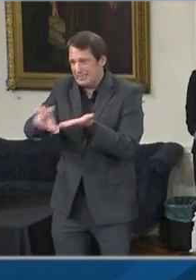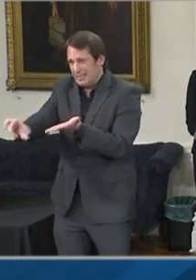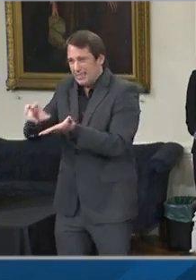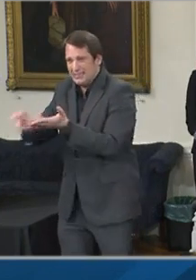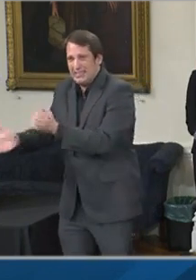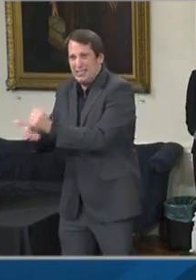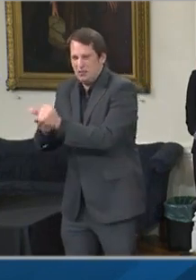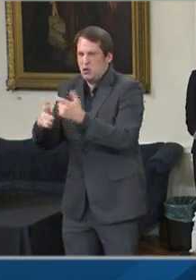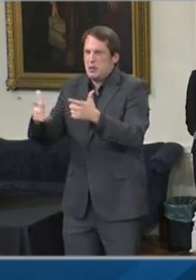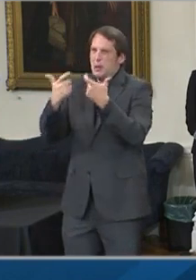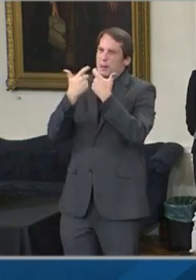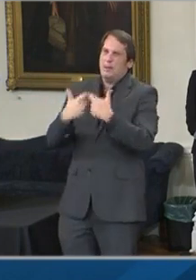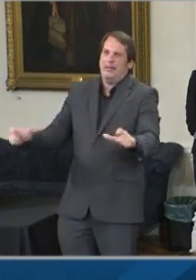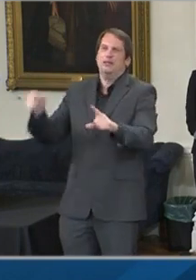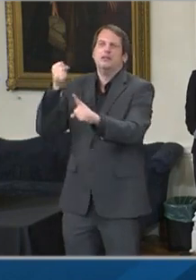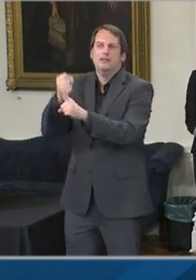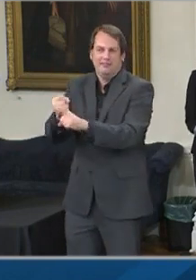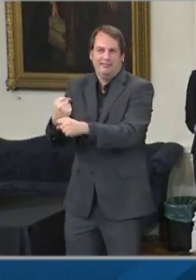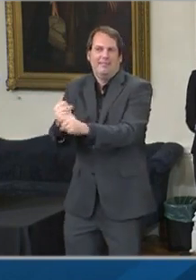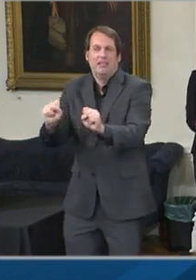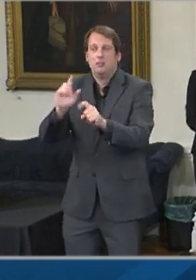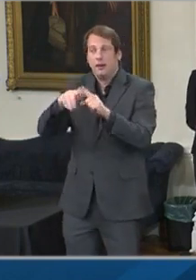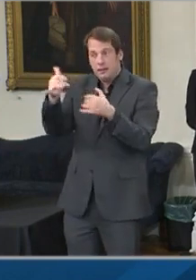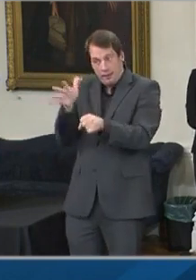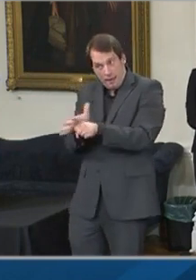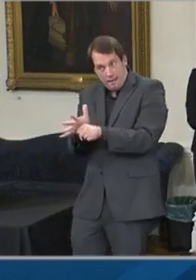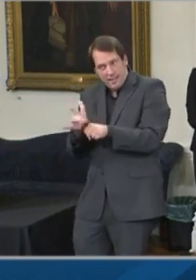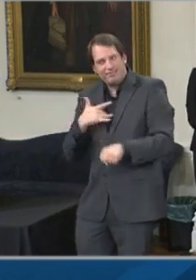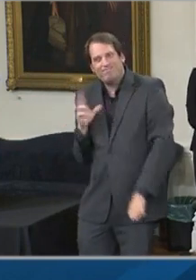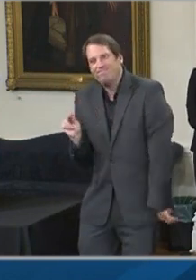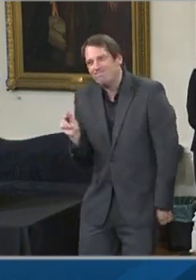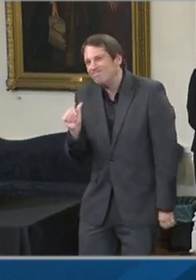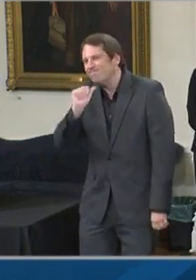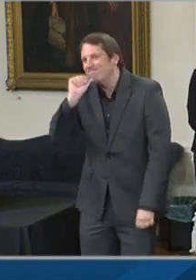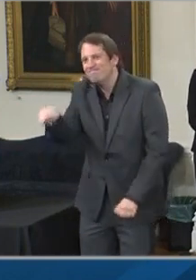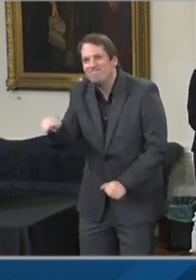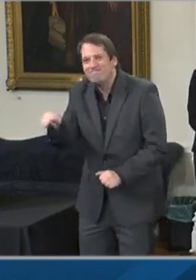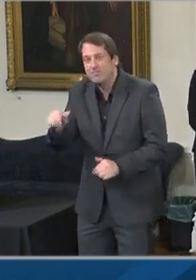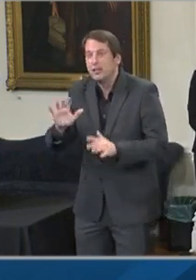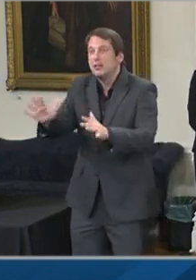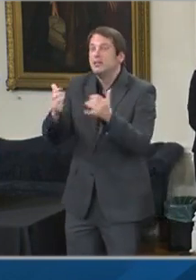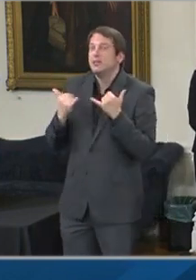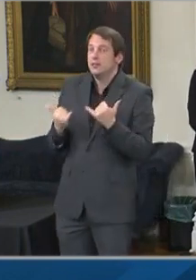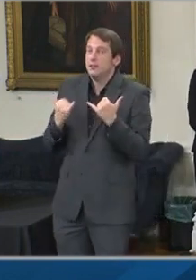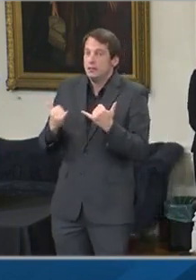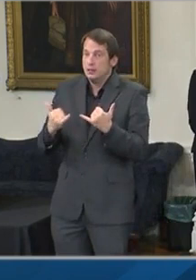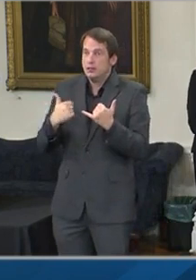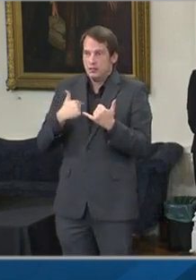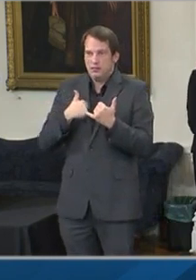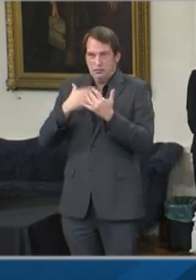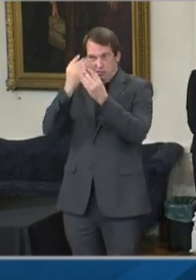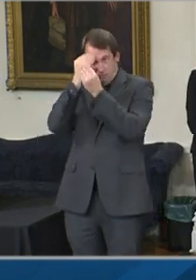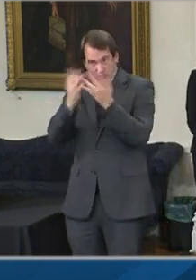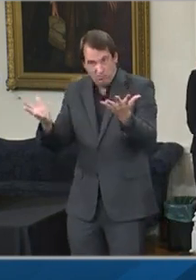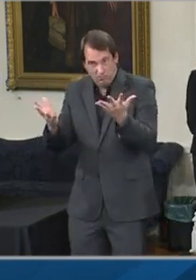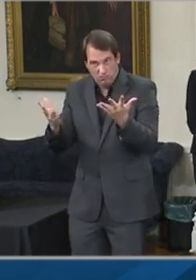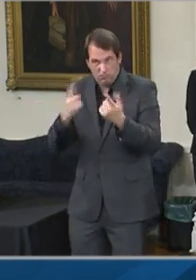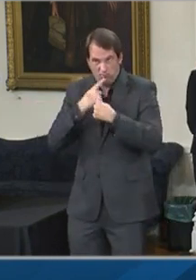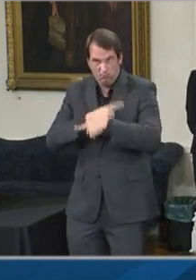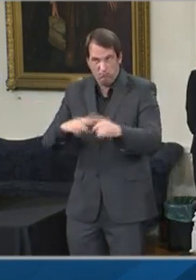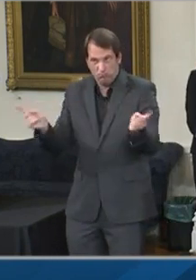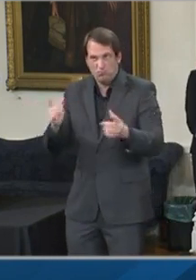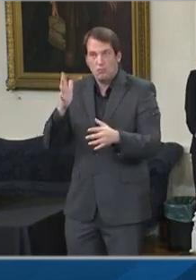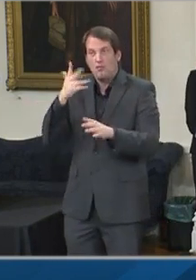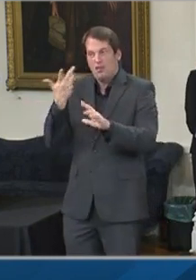So today, we are doubling this $250 million in relief by